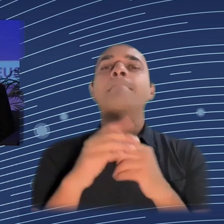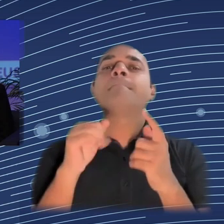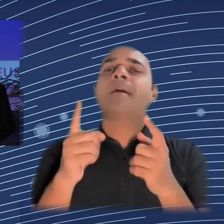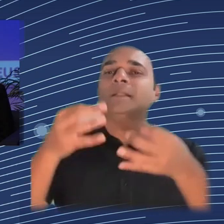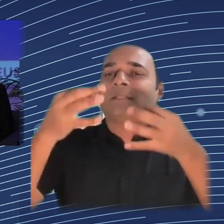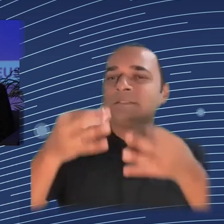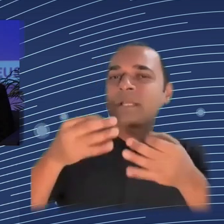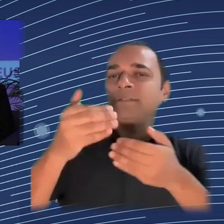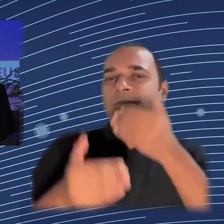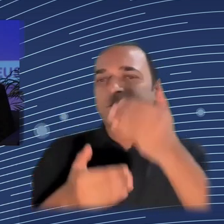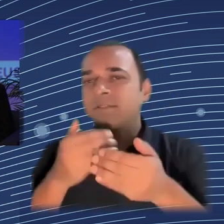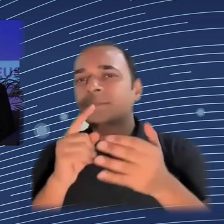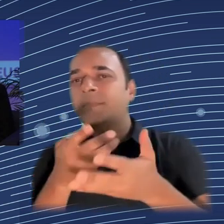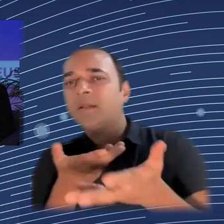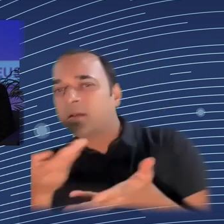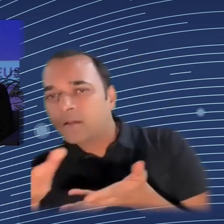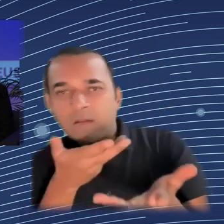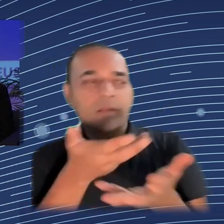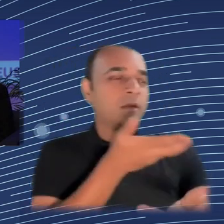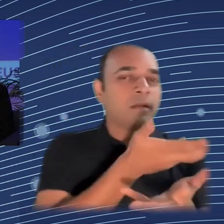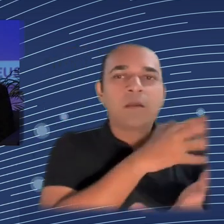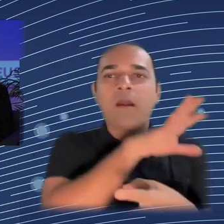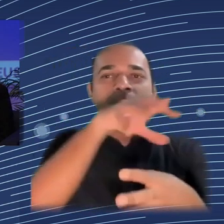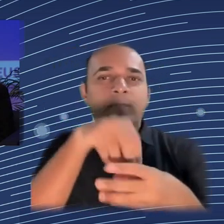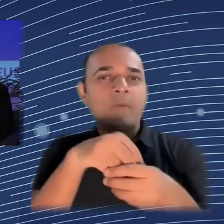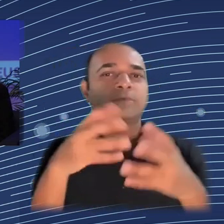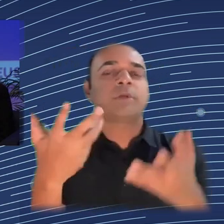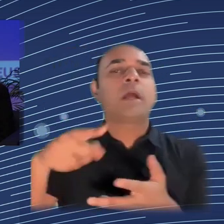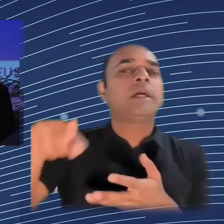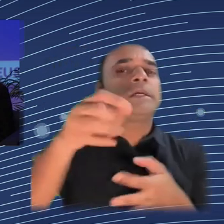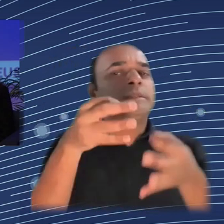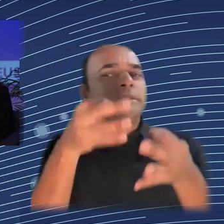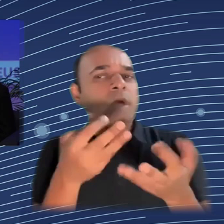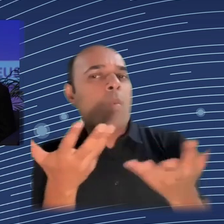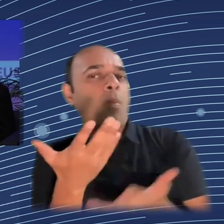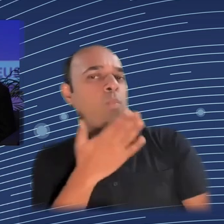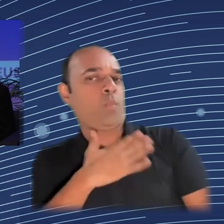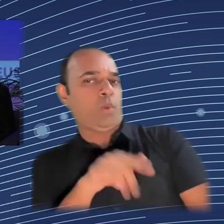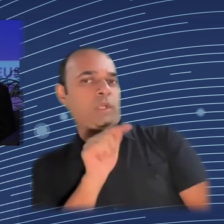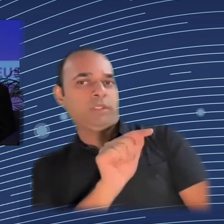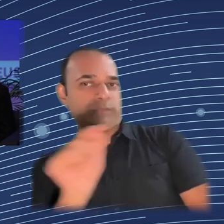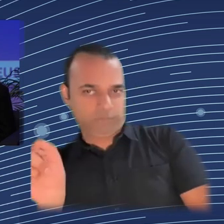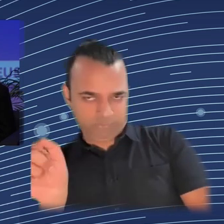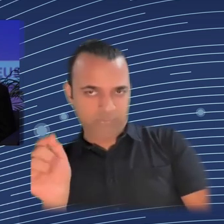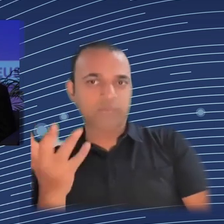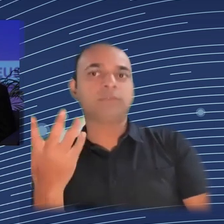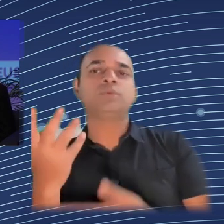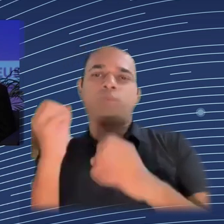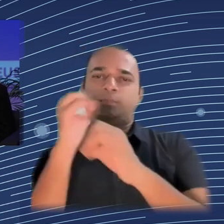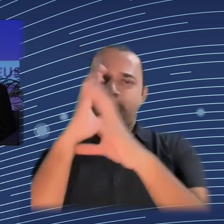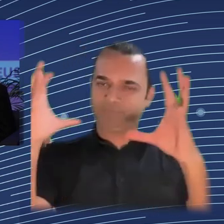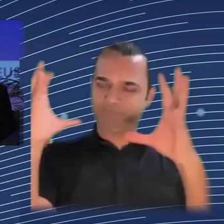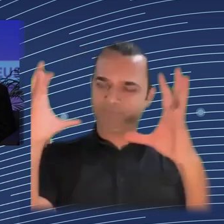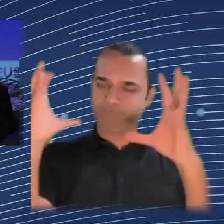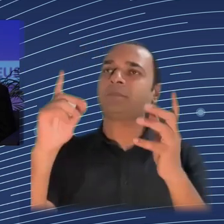not really indulging too much in consultation, but really trying to listen actively and